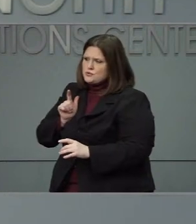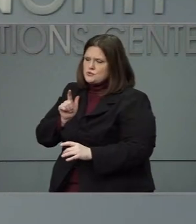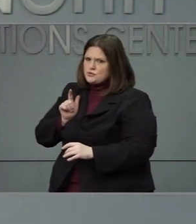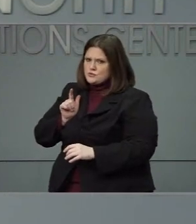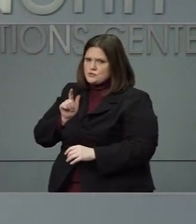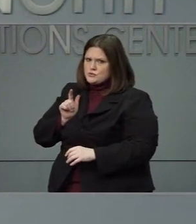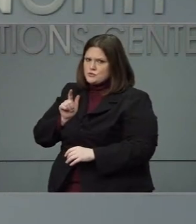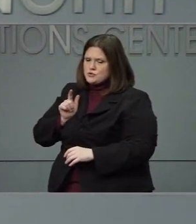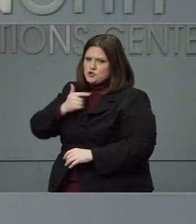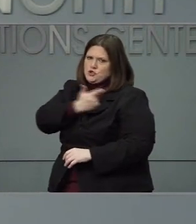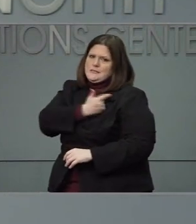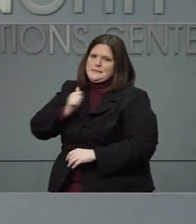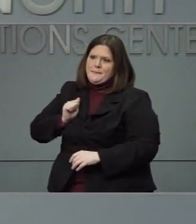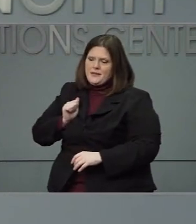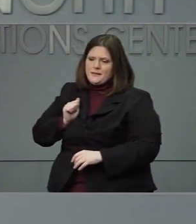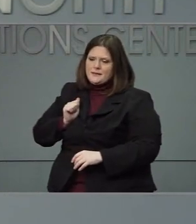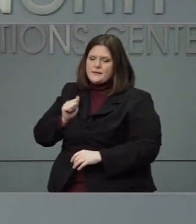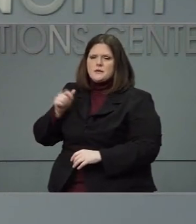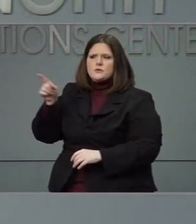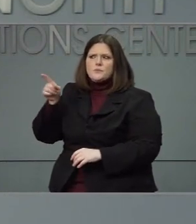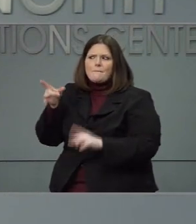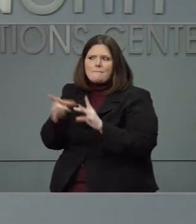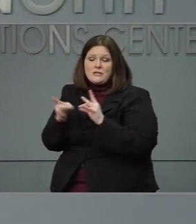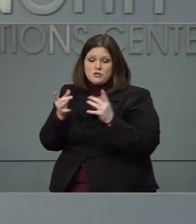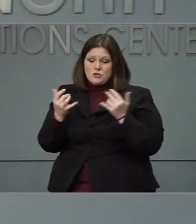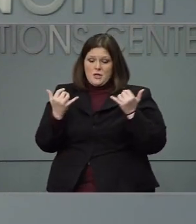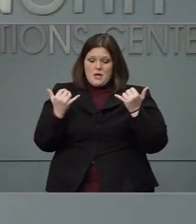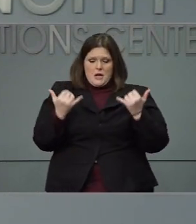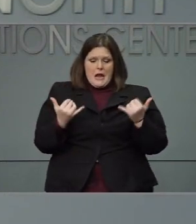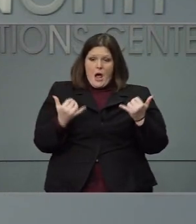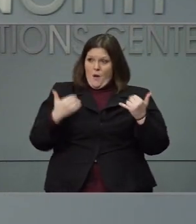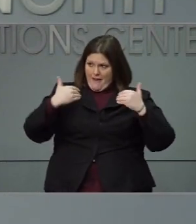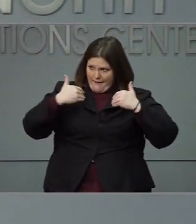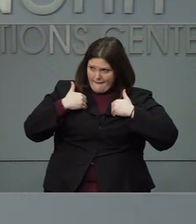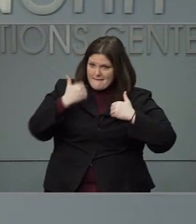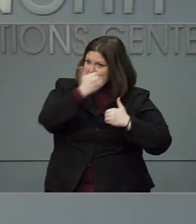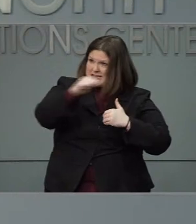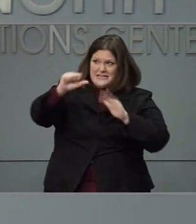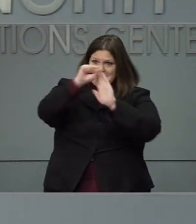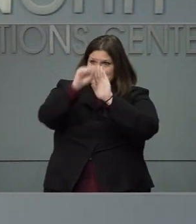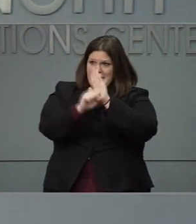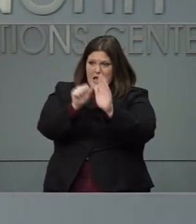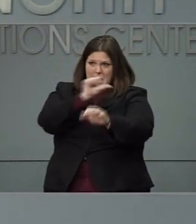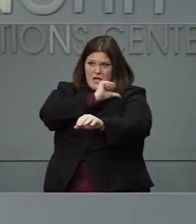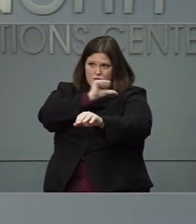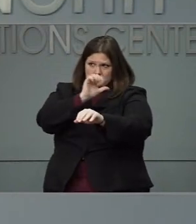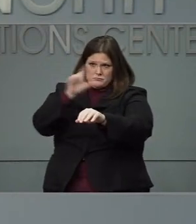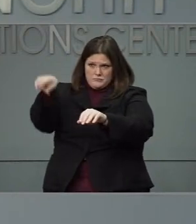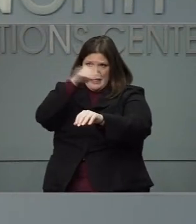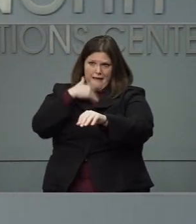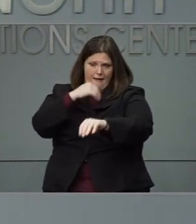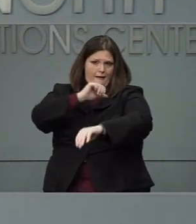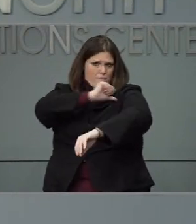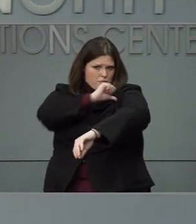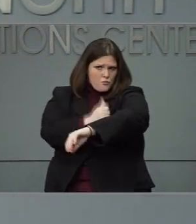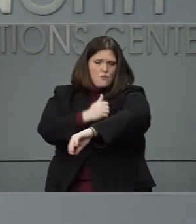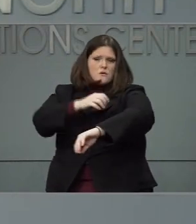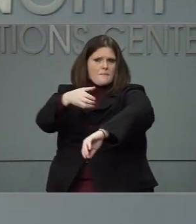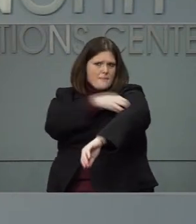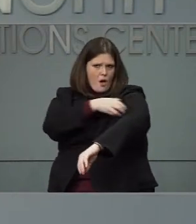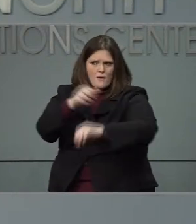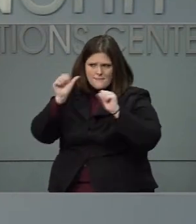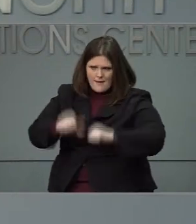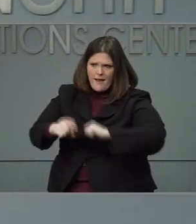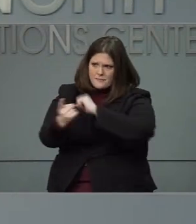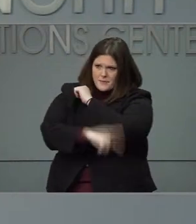that you or any state agency has now as far as enforcement of the rules and penalties? You know, depending